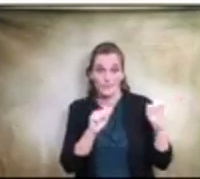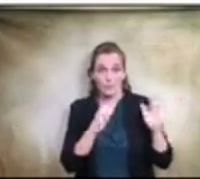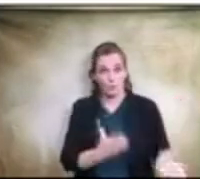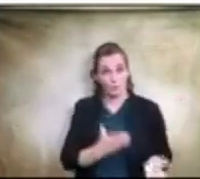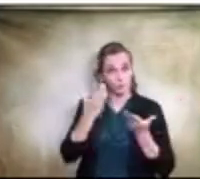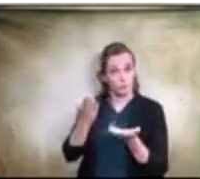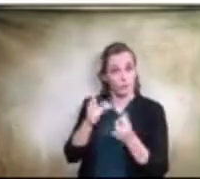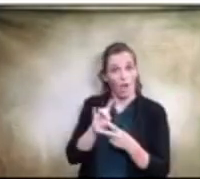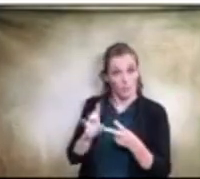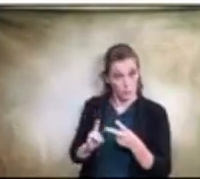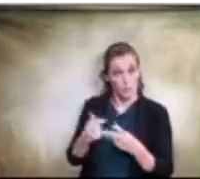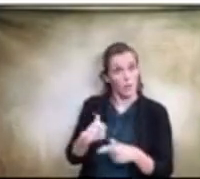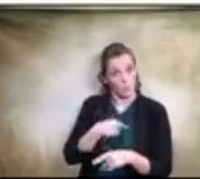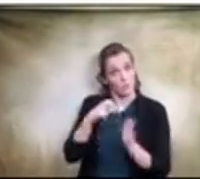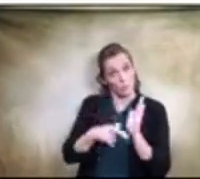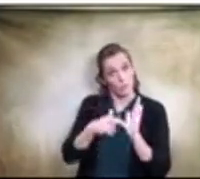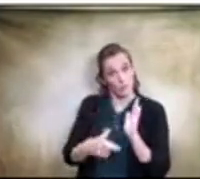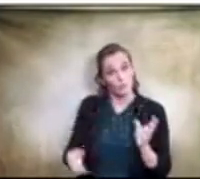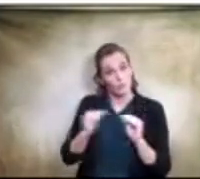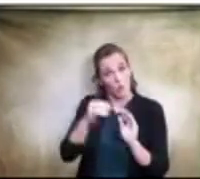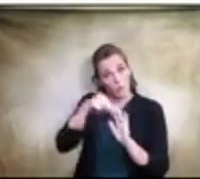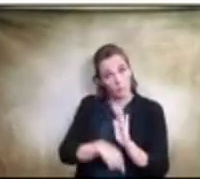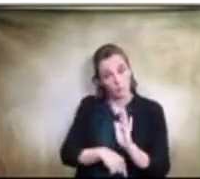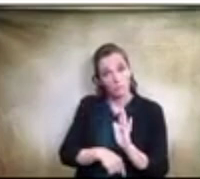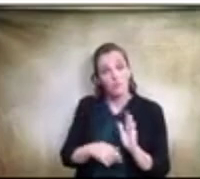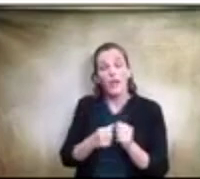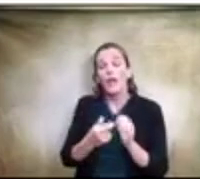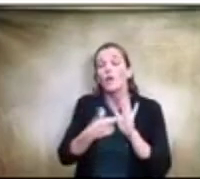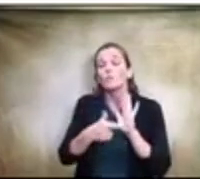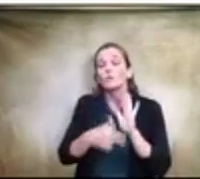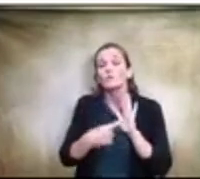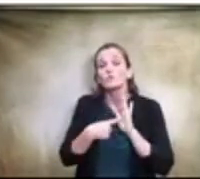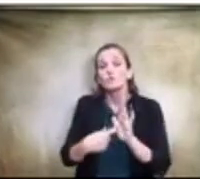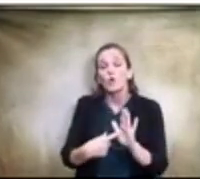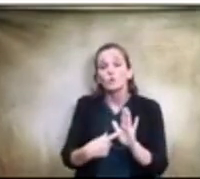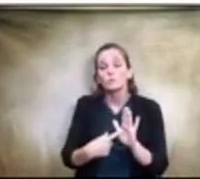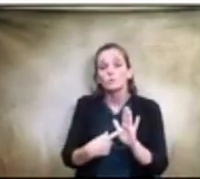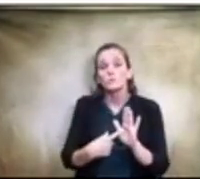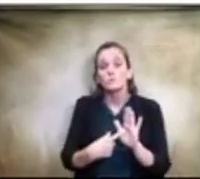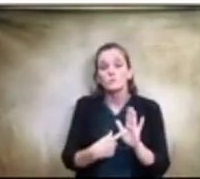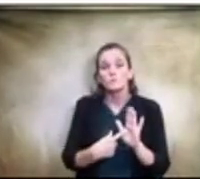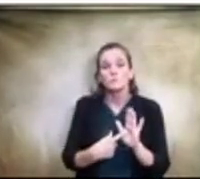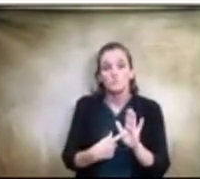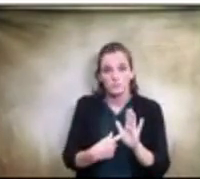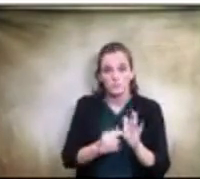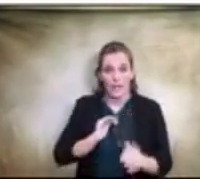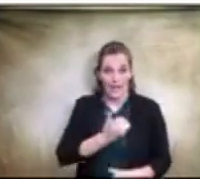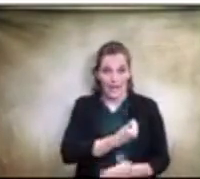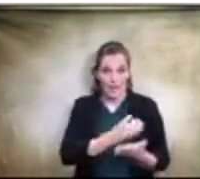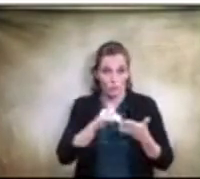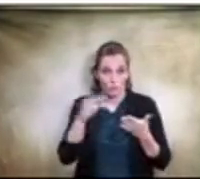to do some research, and the research showed that our students would